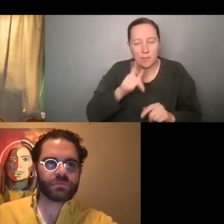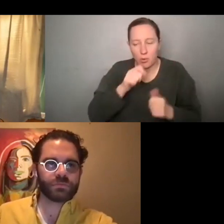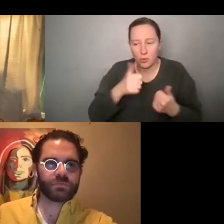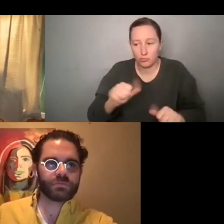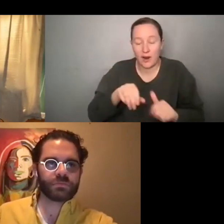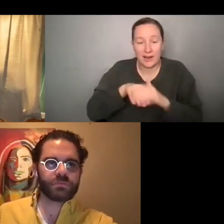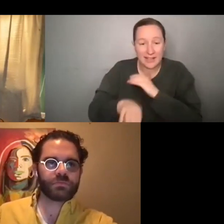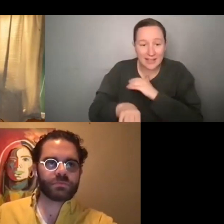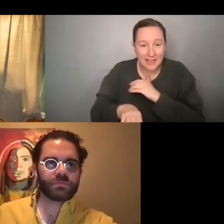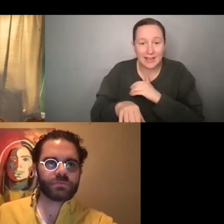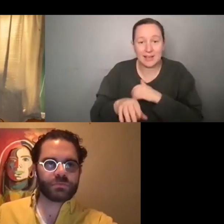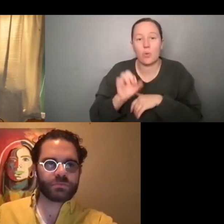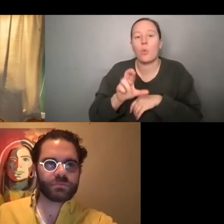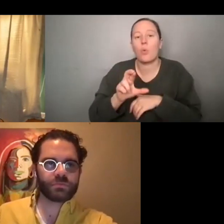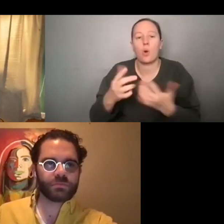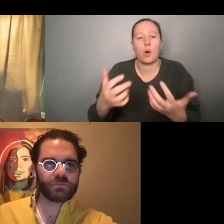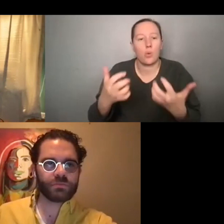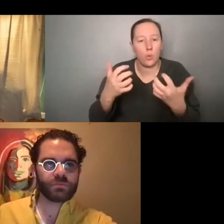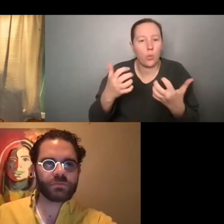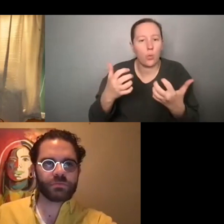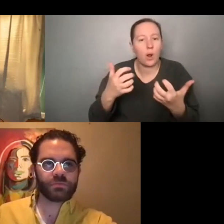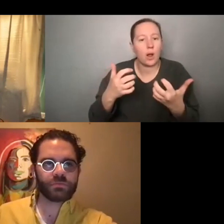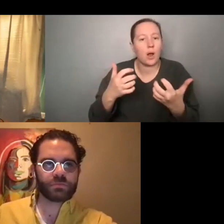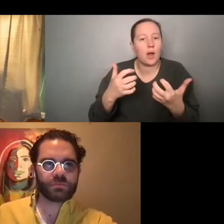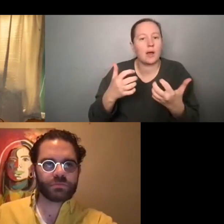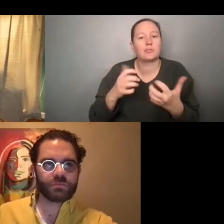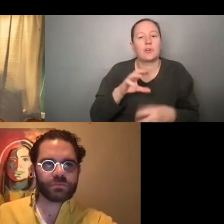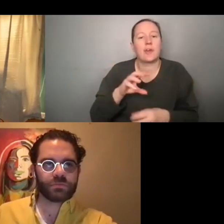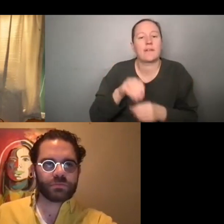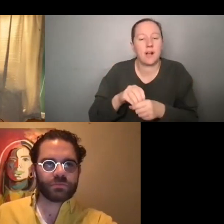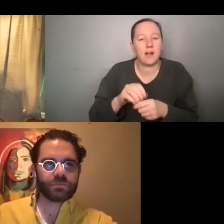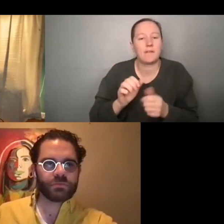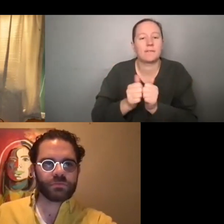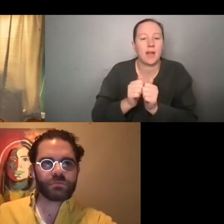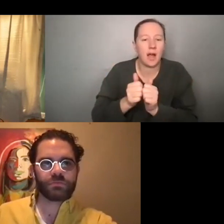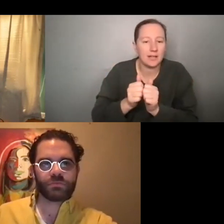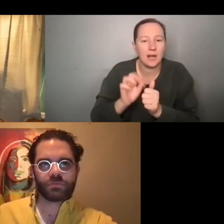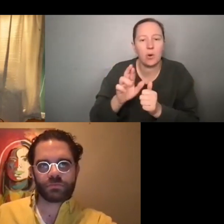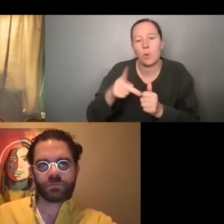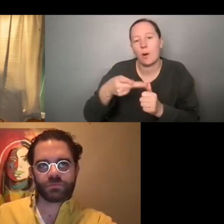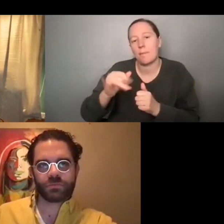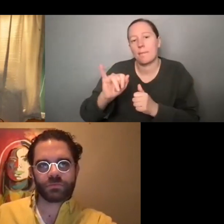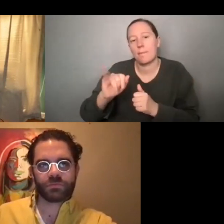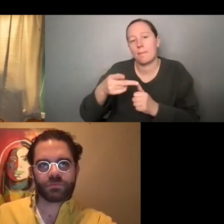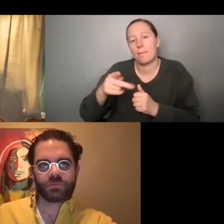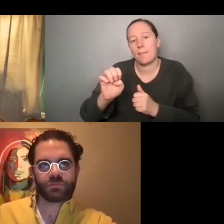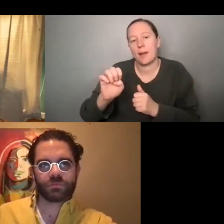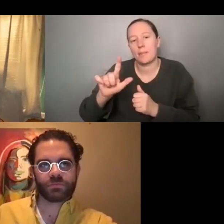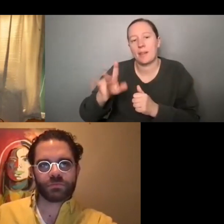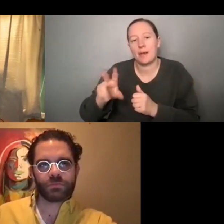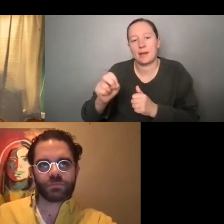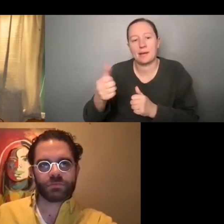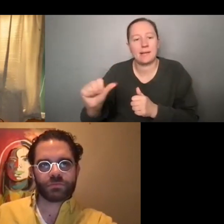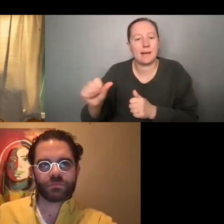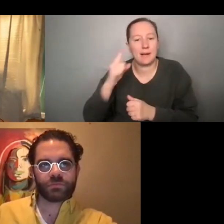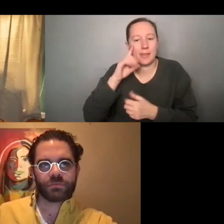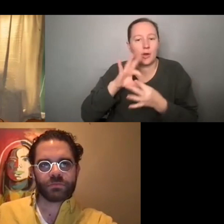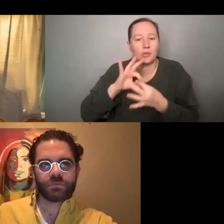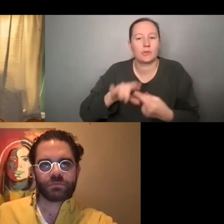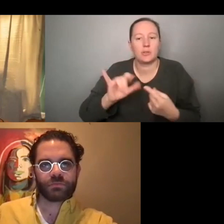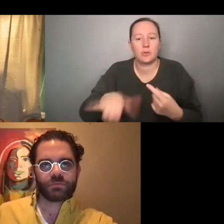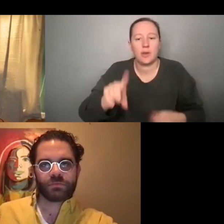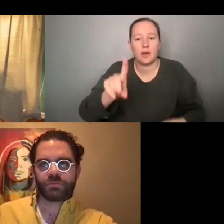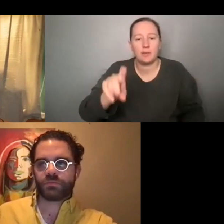in, or, you know, who choose to go the the contest or pipeline route, the any, any thoughts around that?